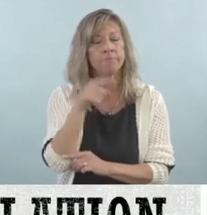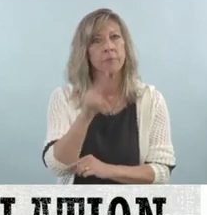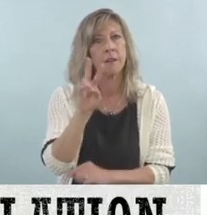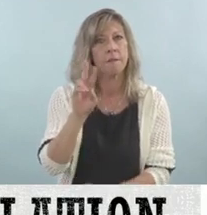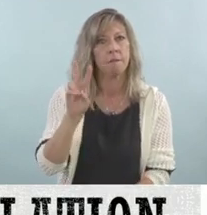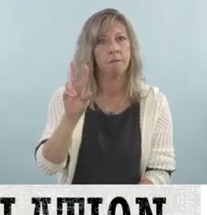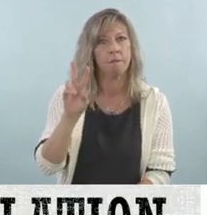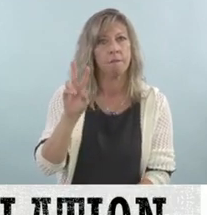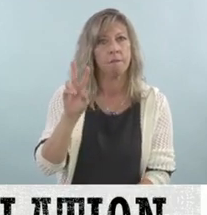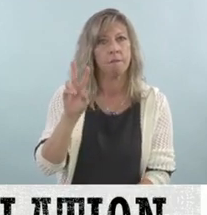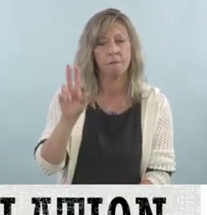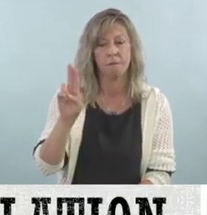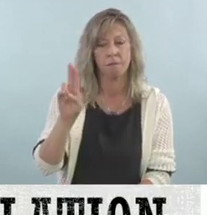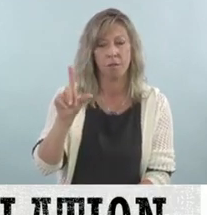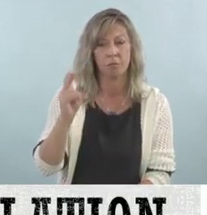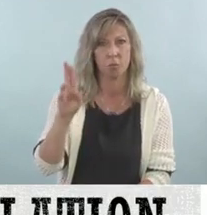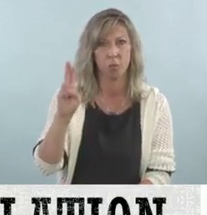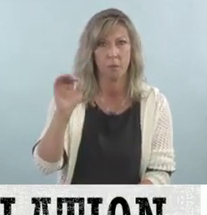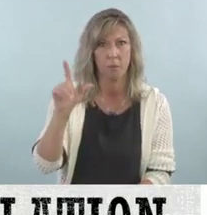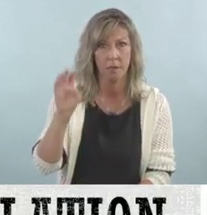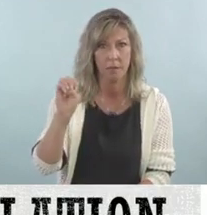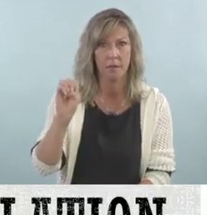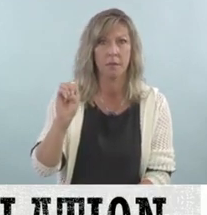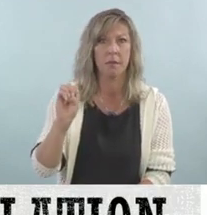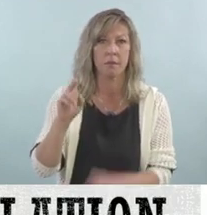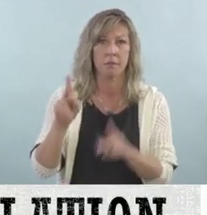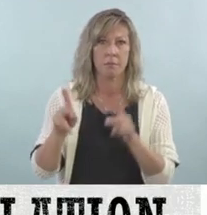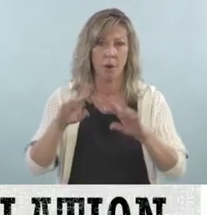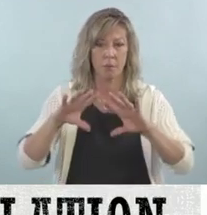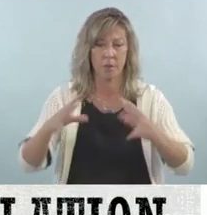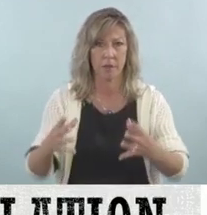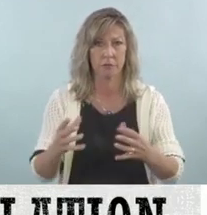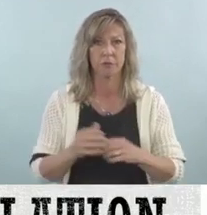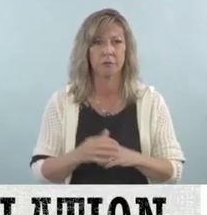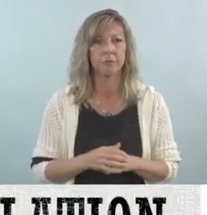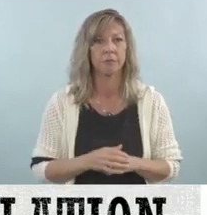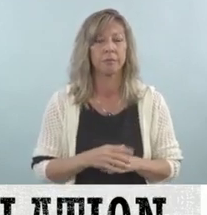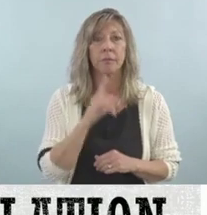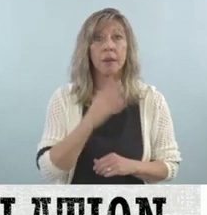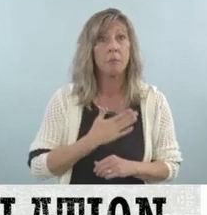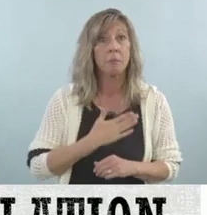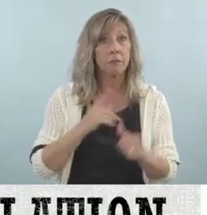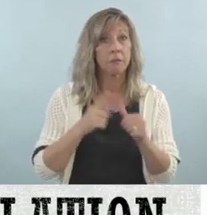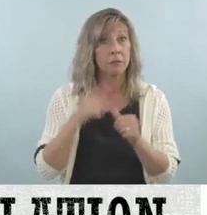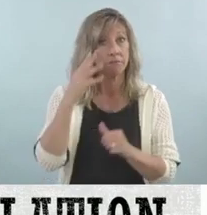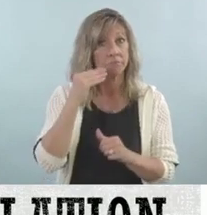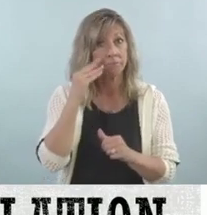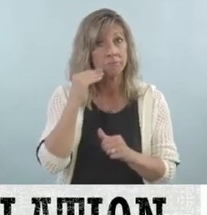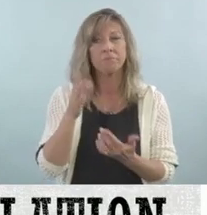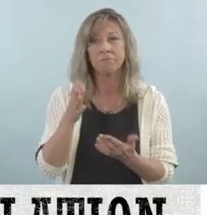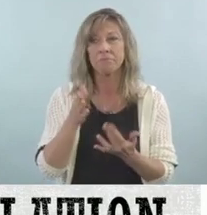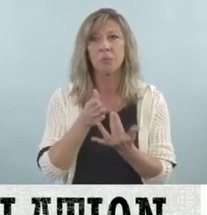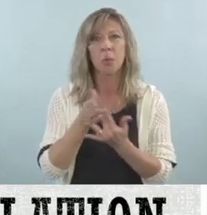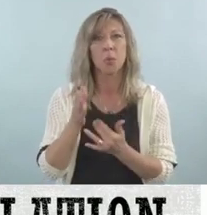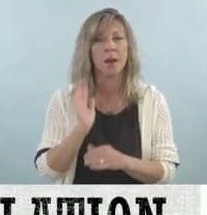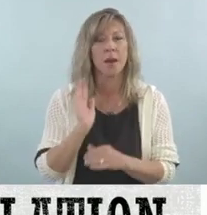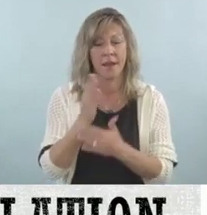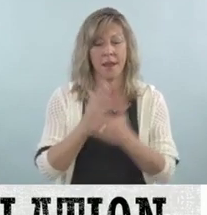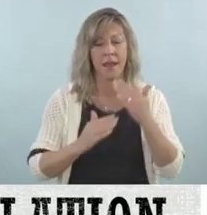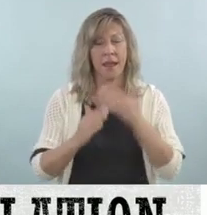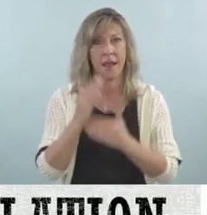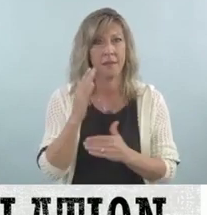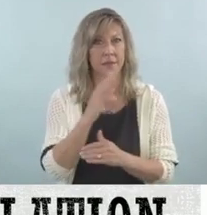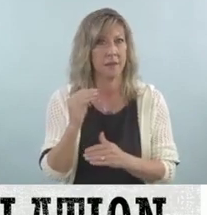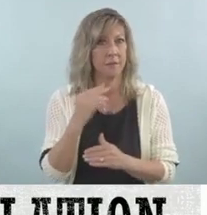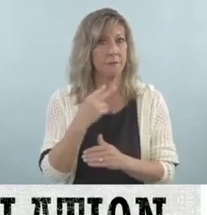I was first introduced to Dr. Lomas's work through Hands and Voices, our children's safety